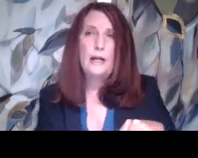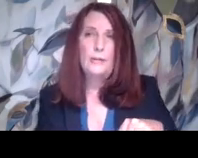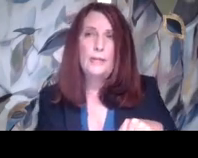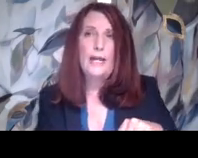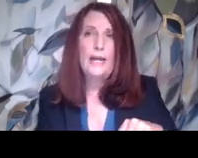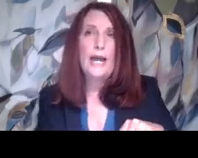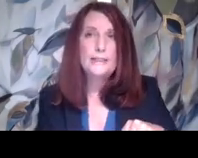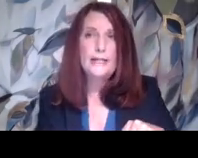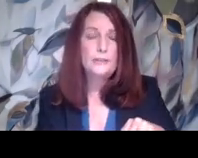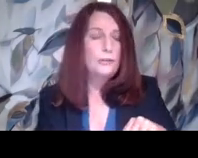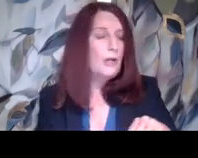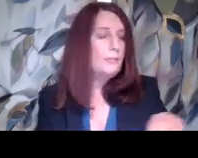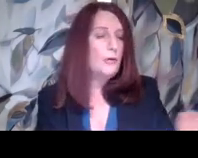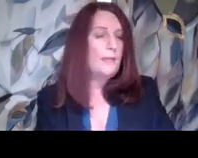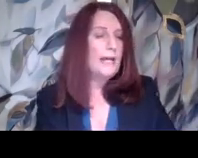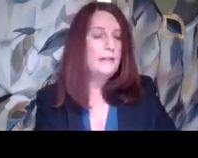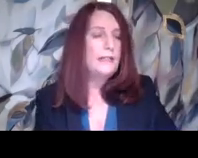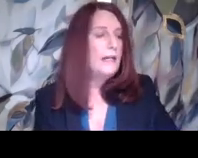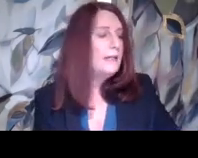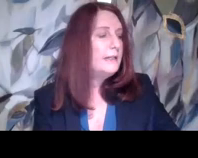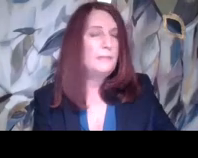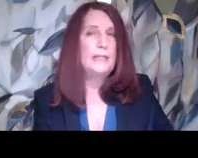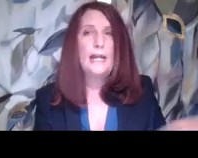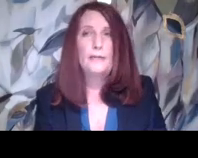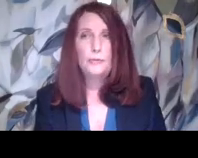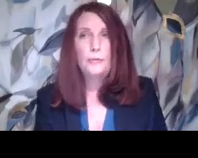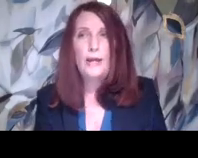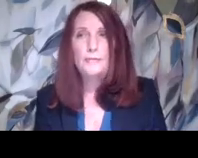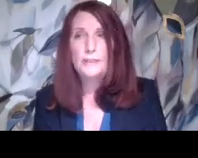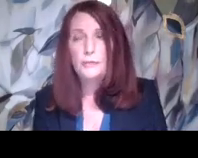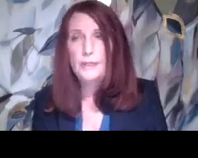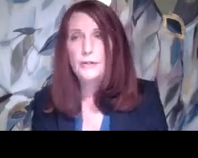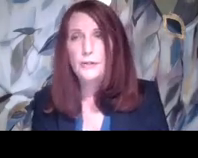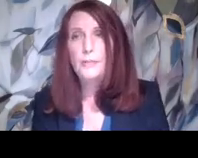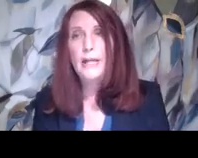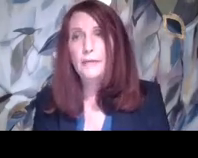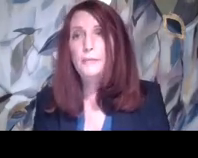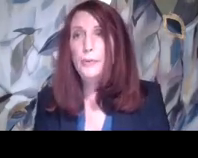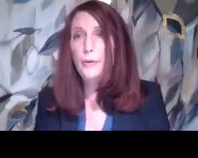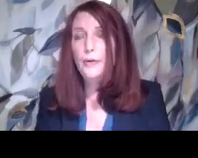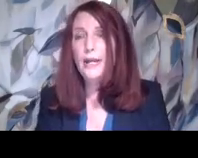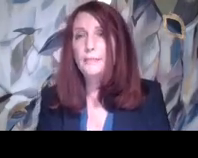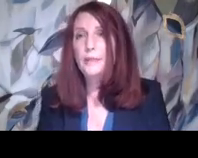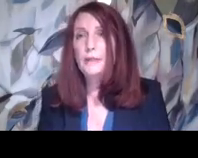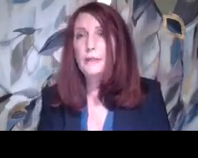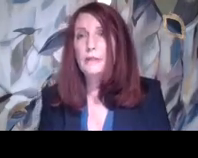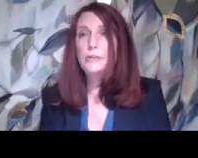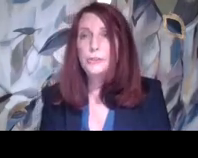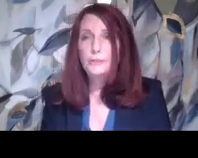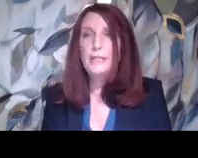create, um, access, uh, programmatically. Doesn't mean they have to remove every single barrier, but every program